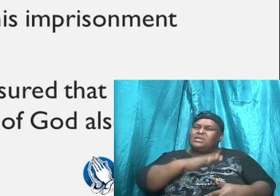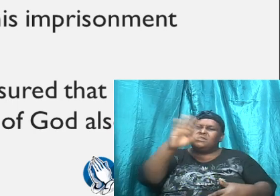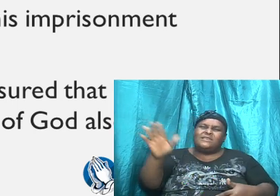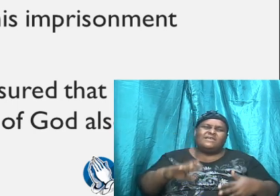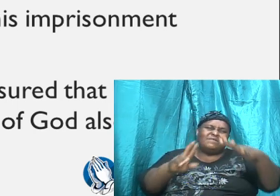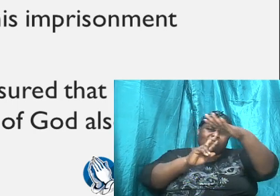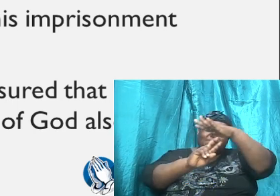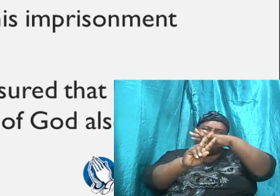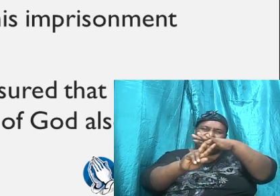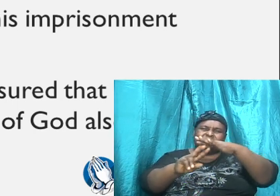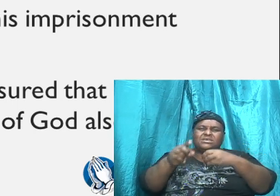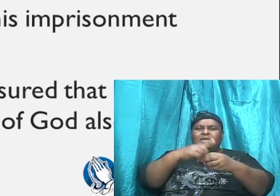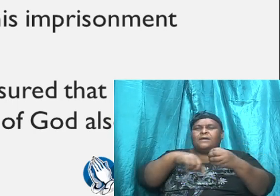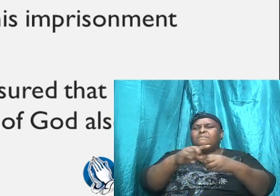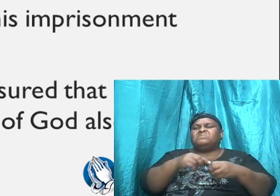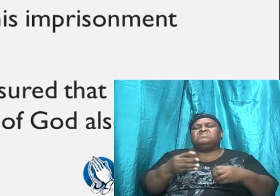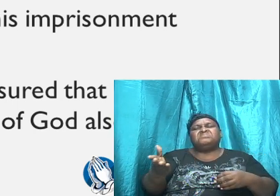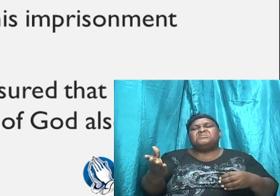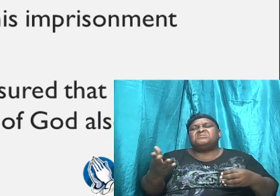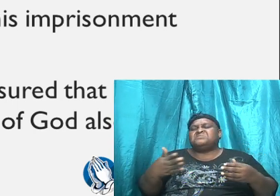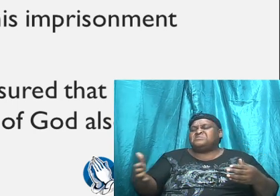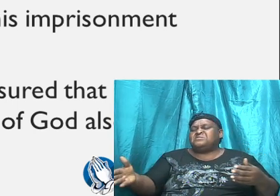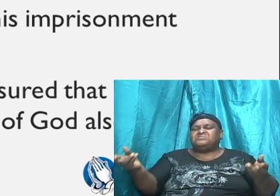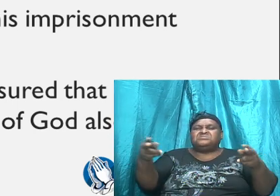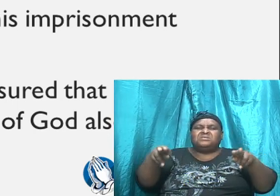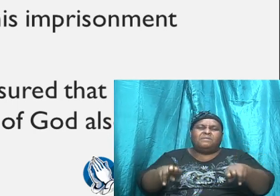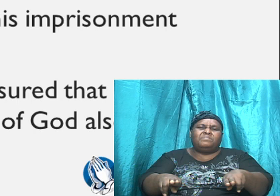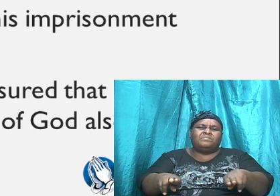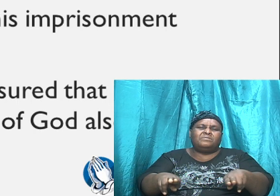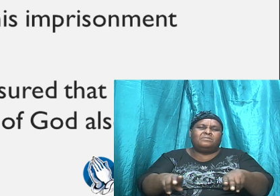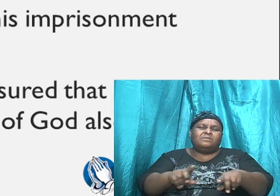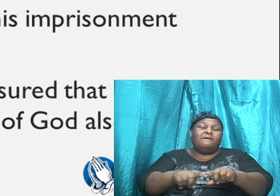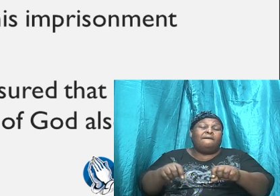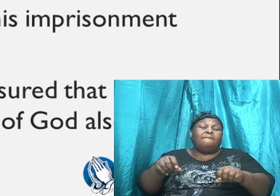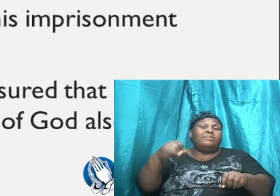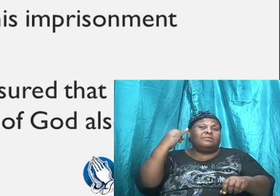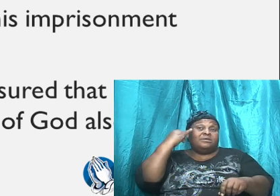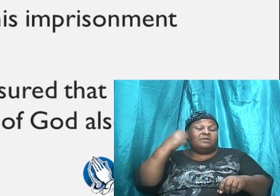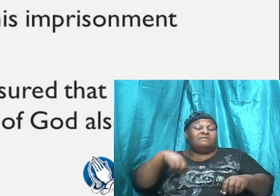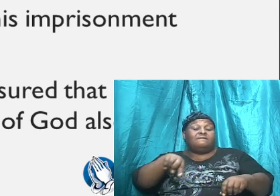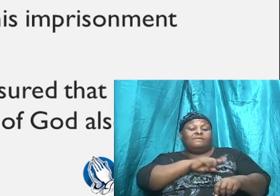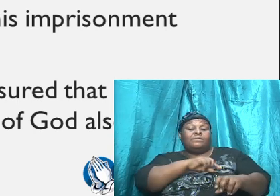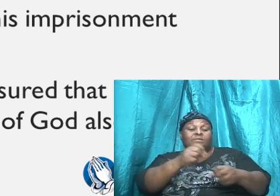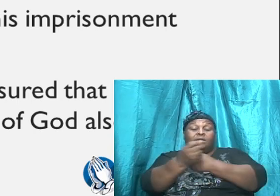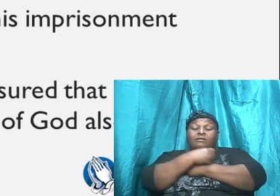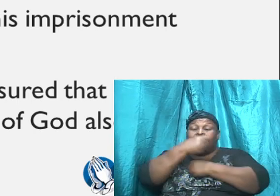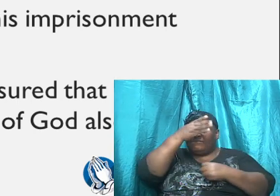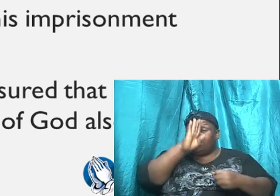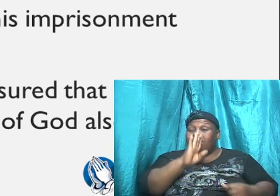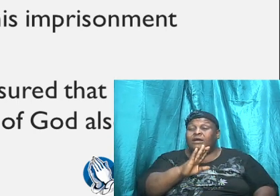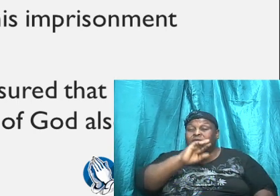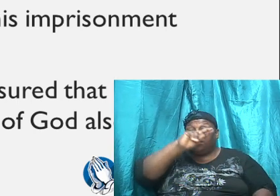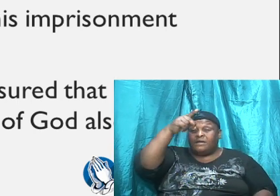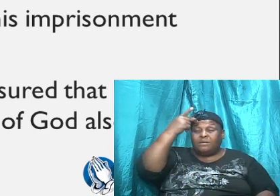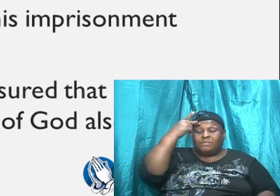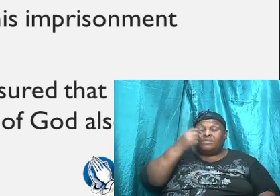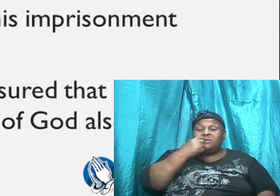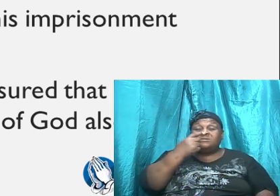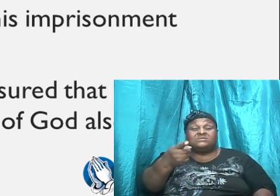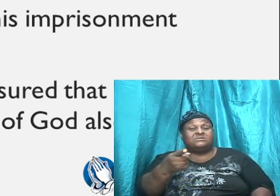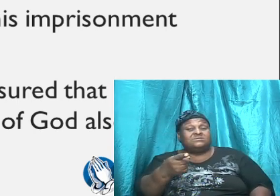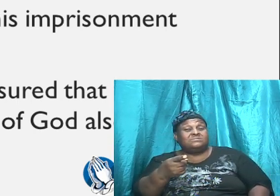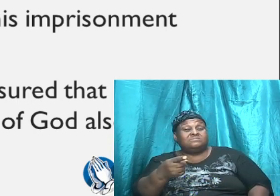just happen. Things happen. But if we love God, you know, Paul is saying